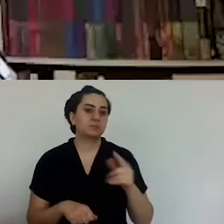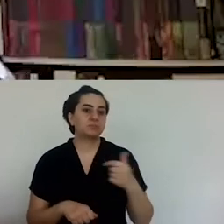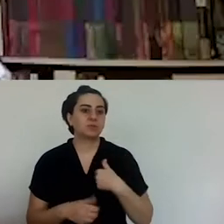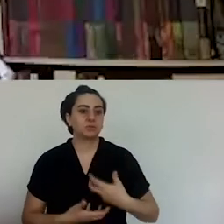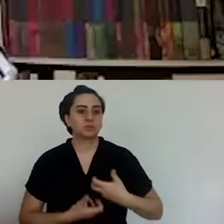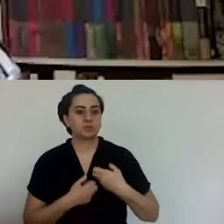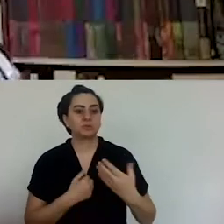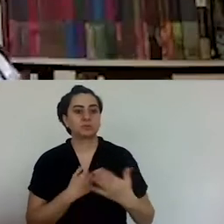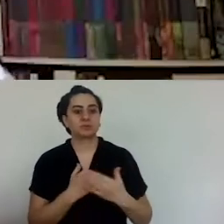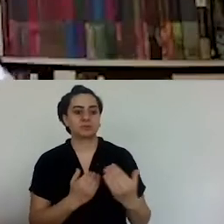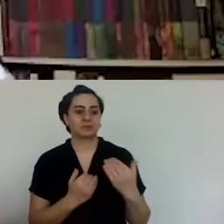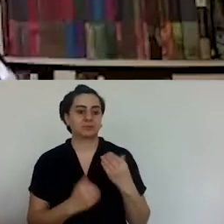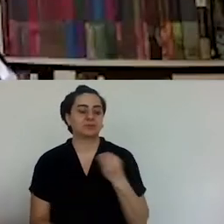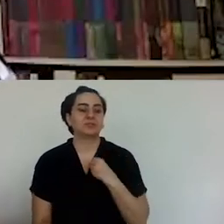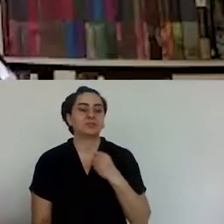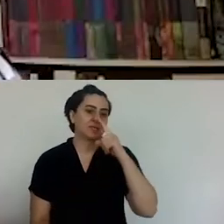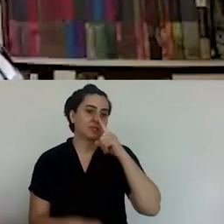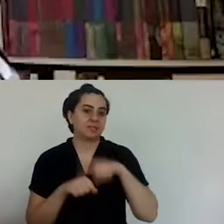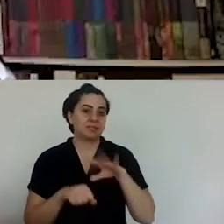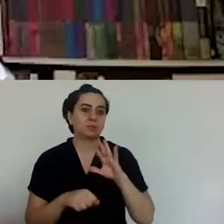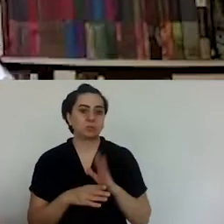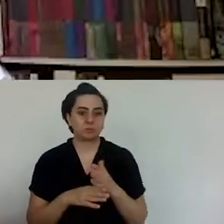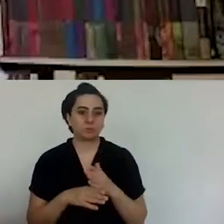don't provide me with the good stuff.